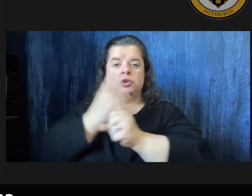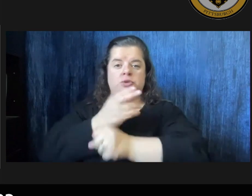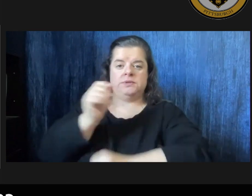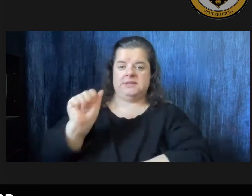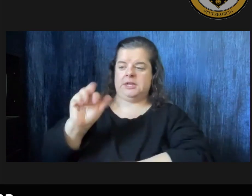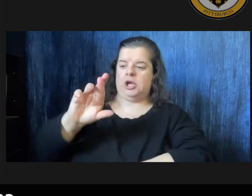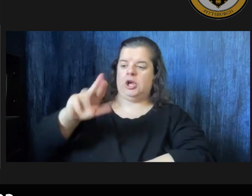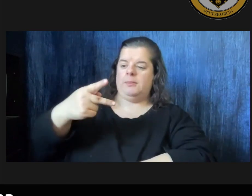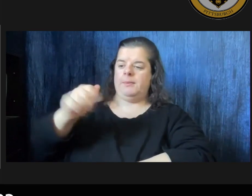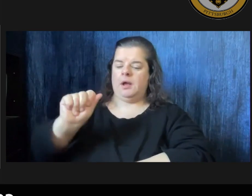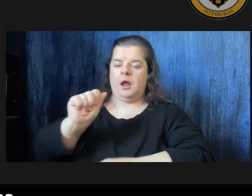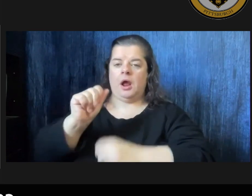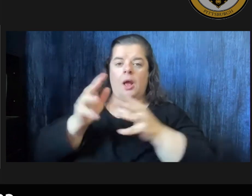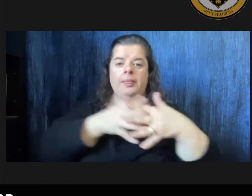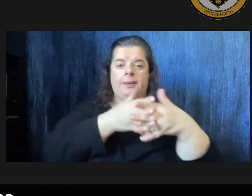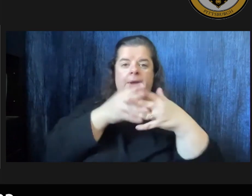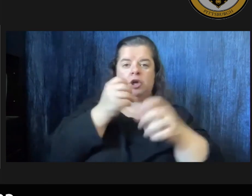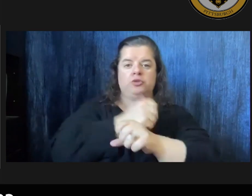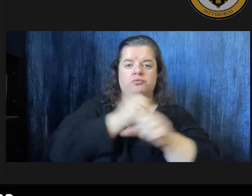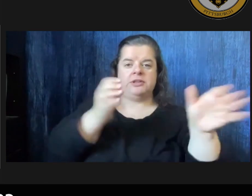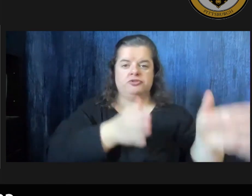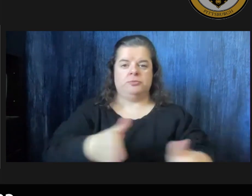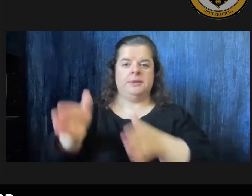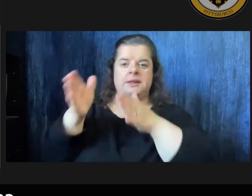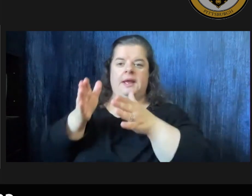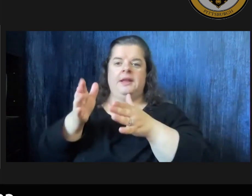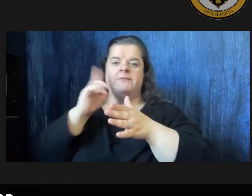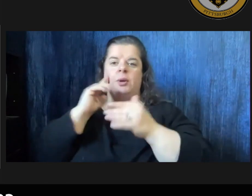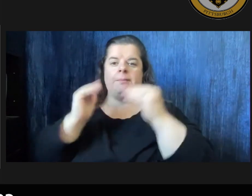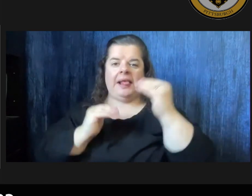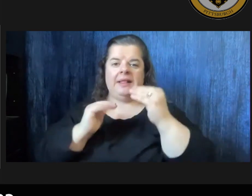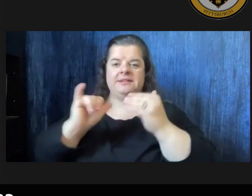plan act revenue to balance the budget for 2024